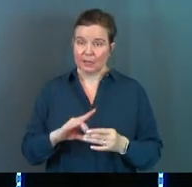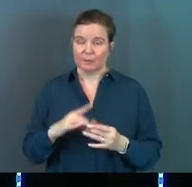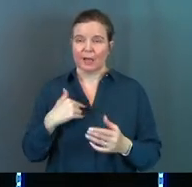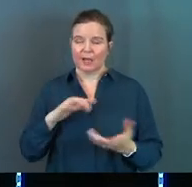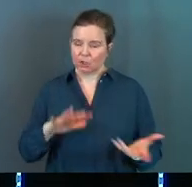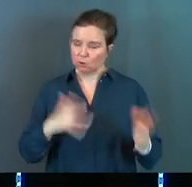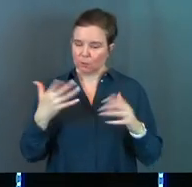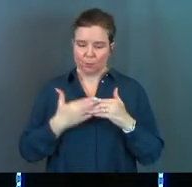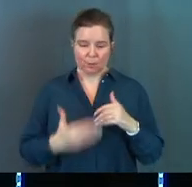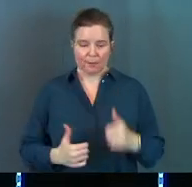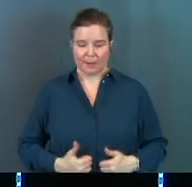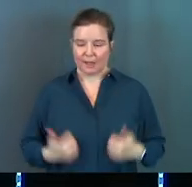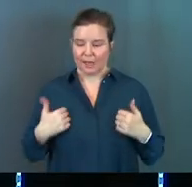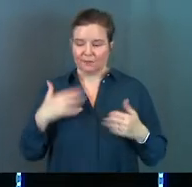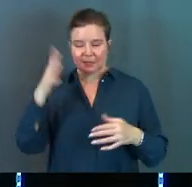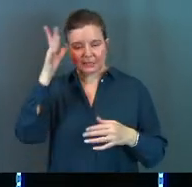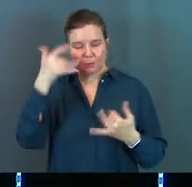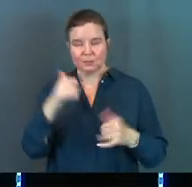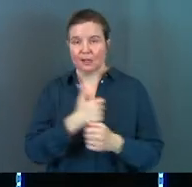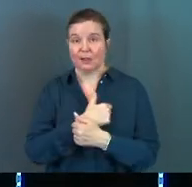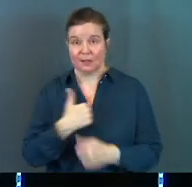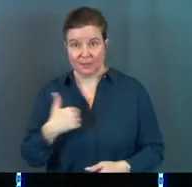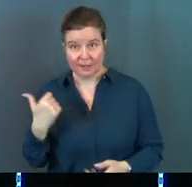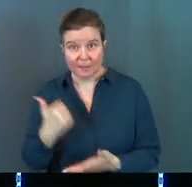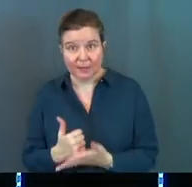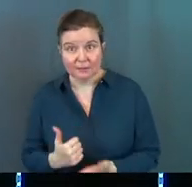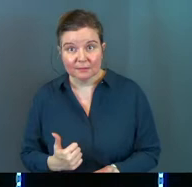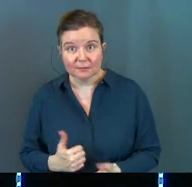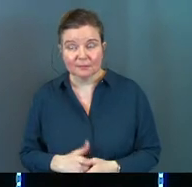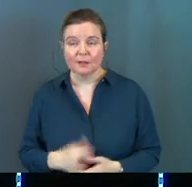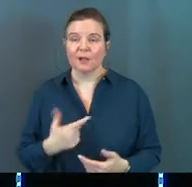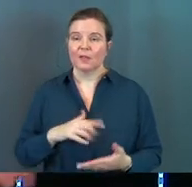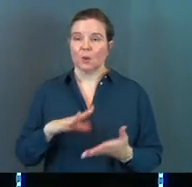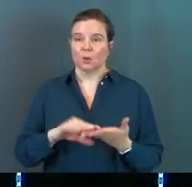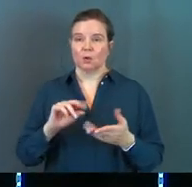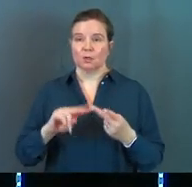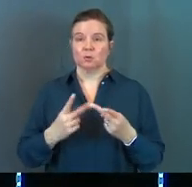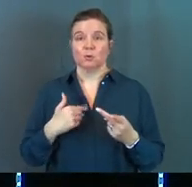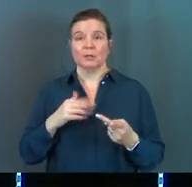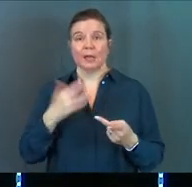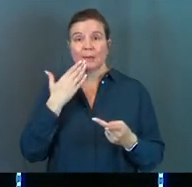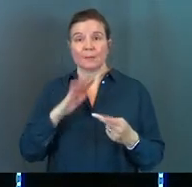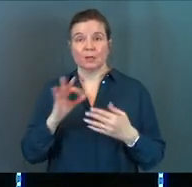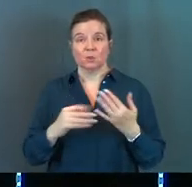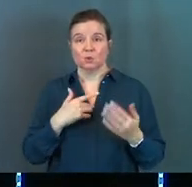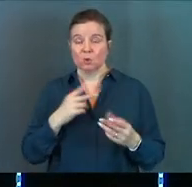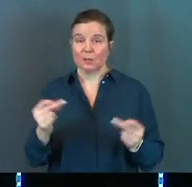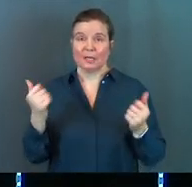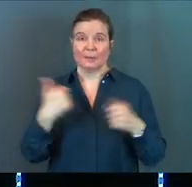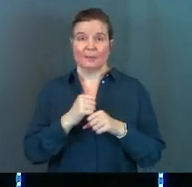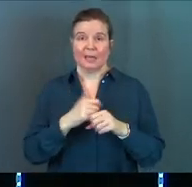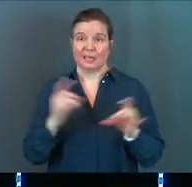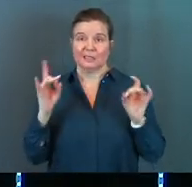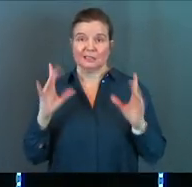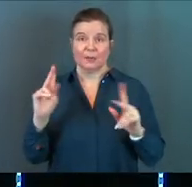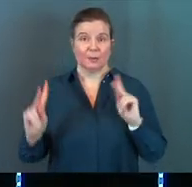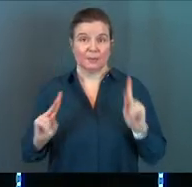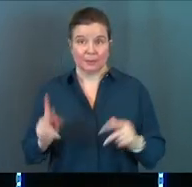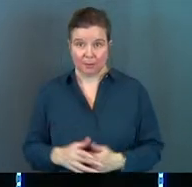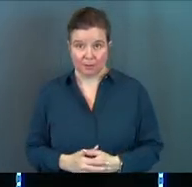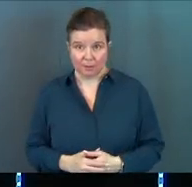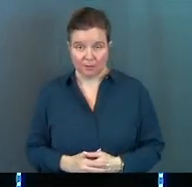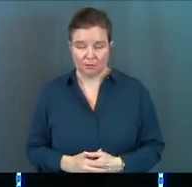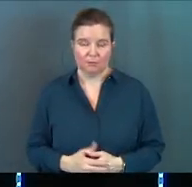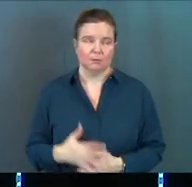I can screw up for the rest of my life, and Dad will still love me. Amen? They'll learn number two, that bad choices don't instantly make us terrible people.